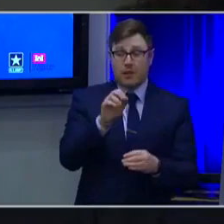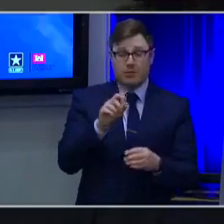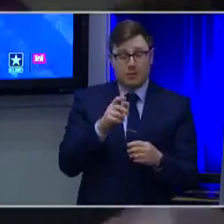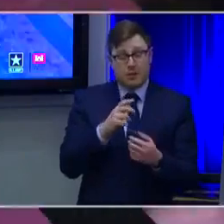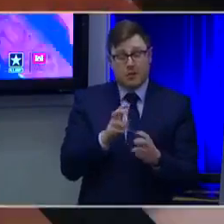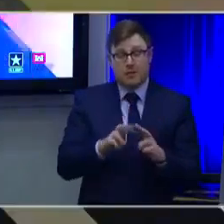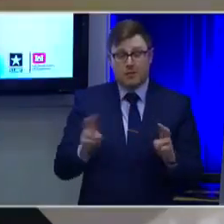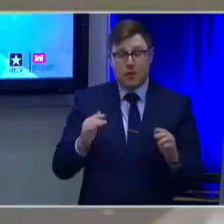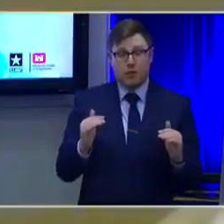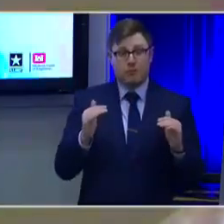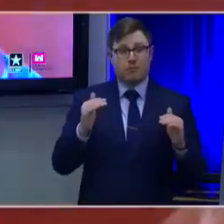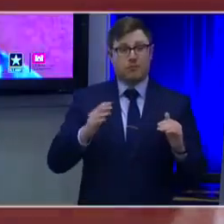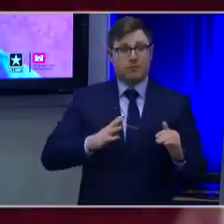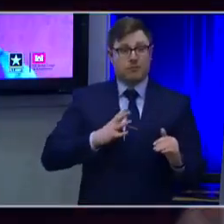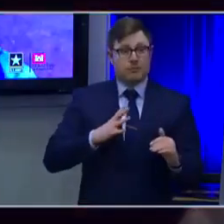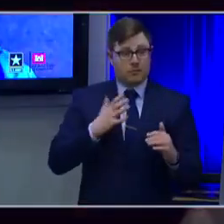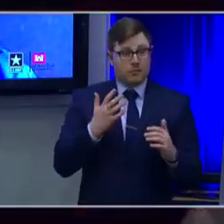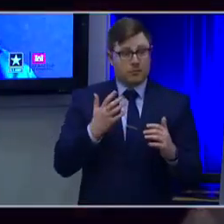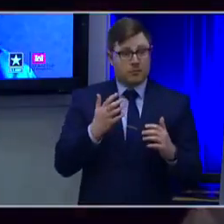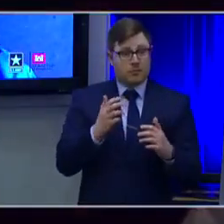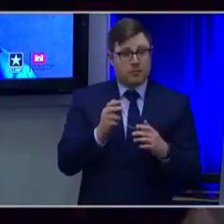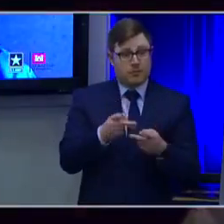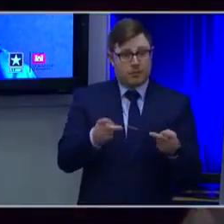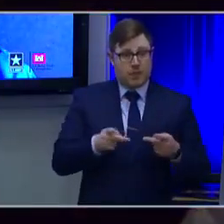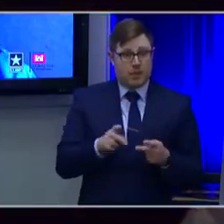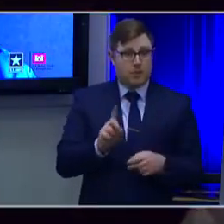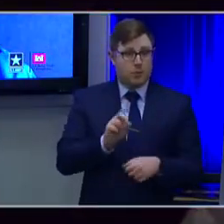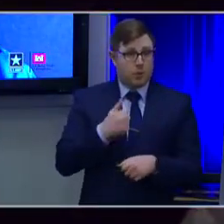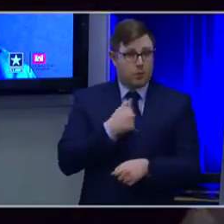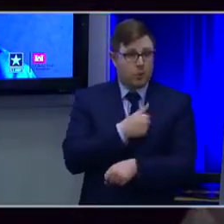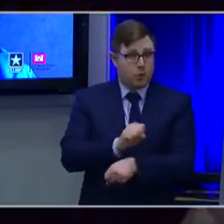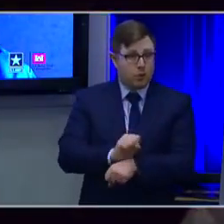to work. It has to be the people.